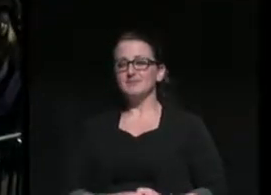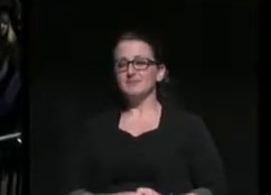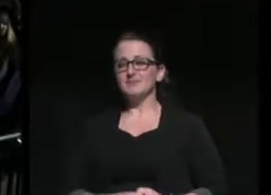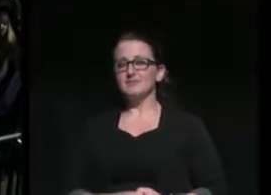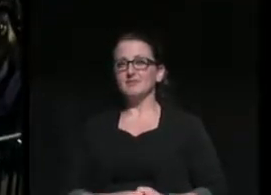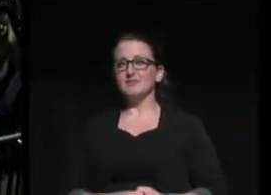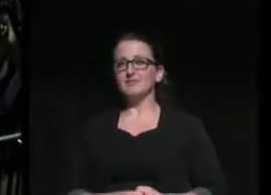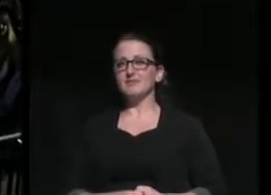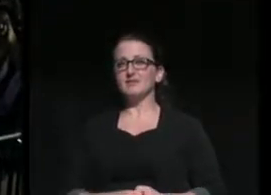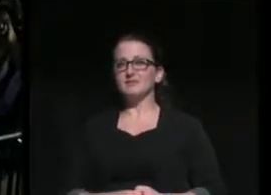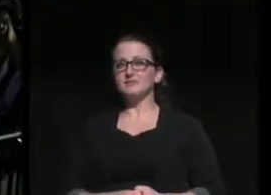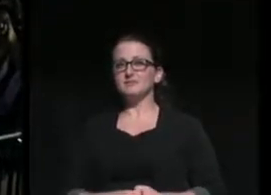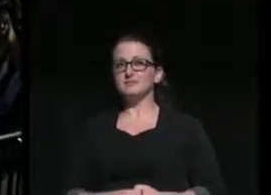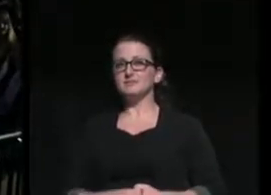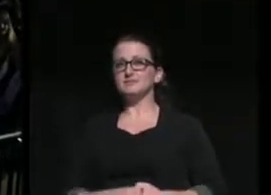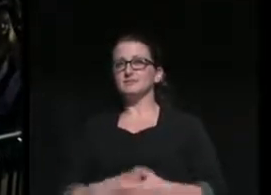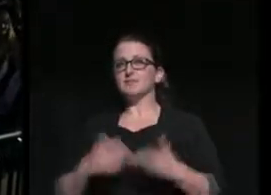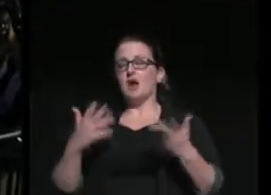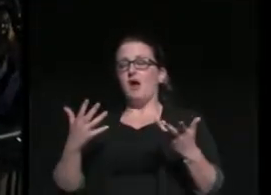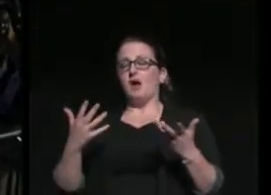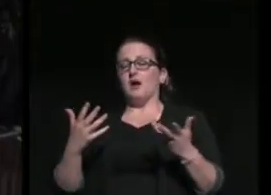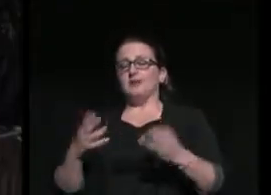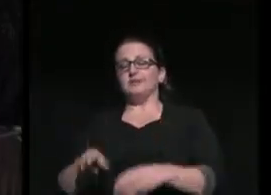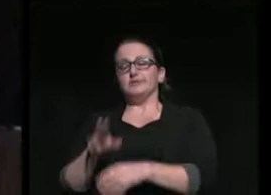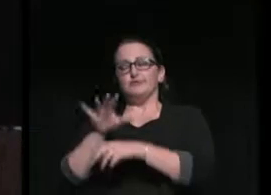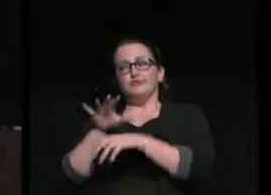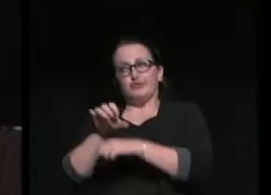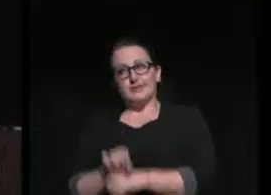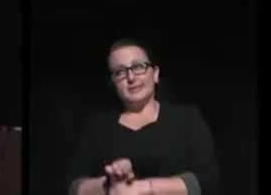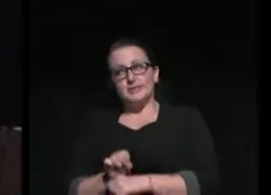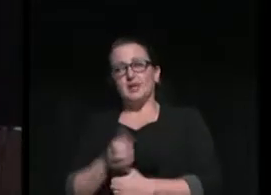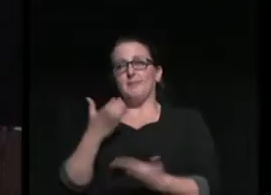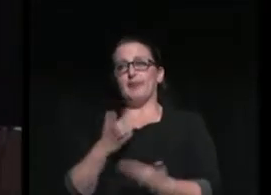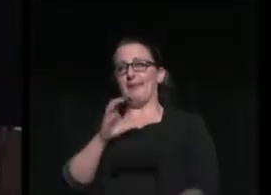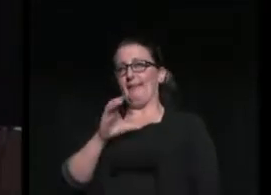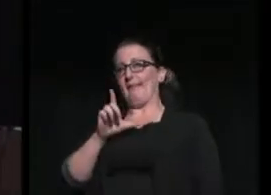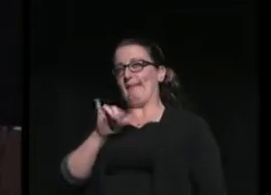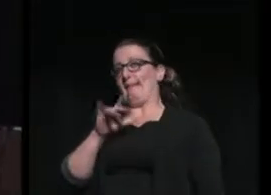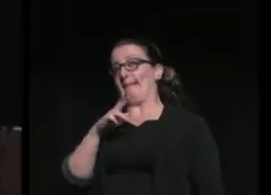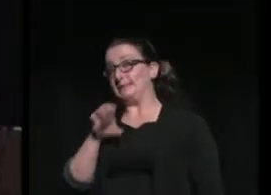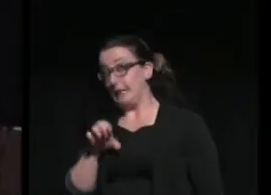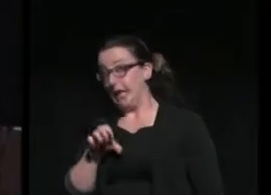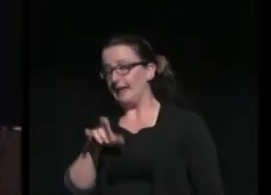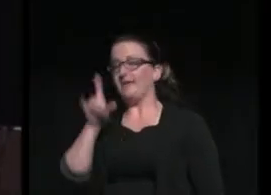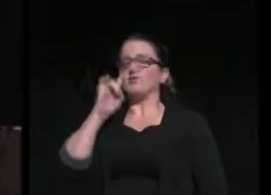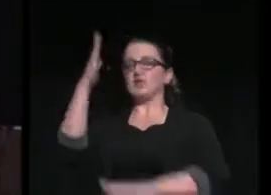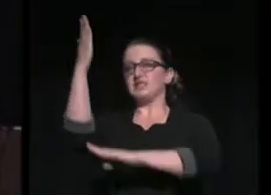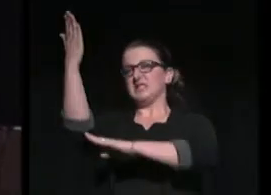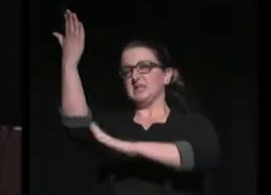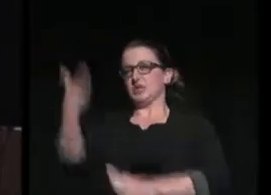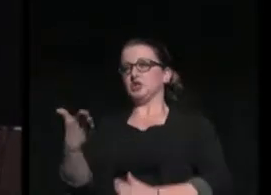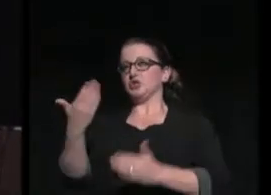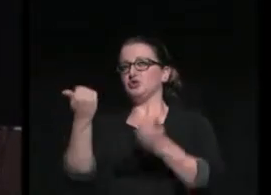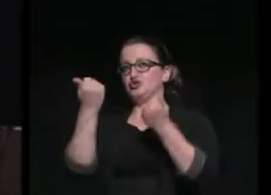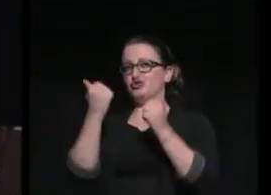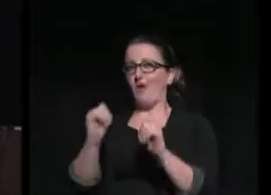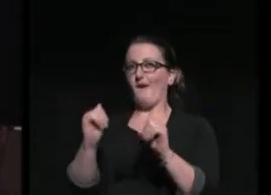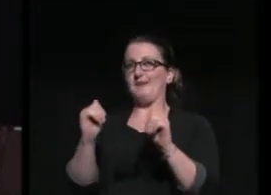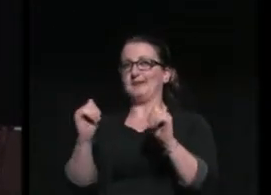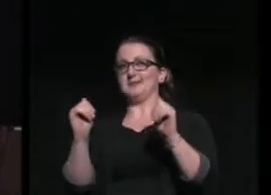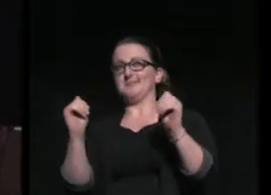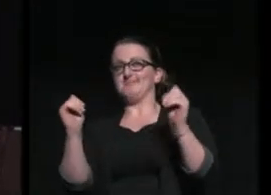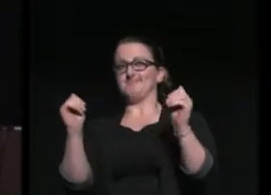It is customary, perhaps even cliche, for commencement speakers to try to impart to the graduating